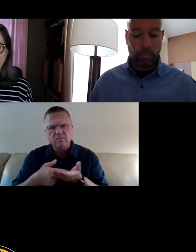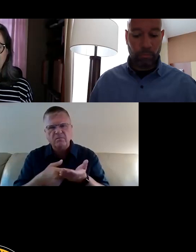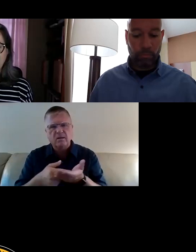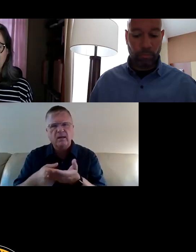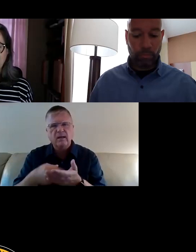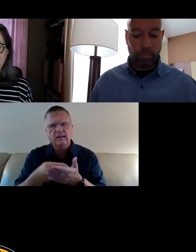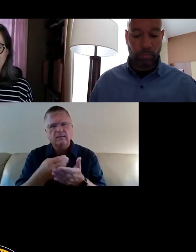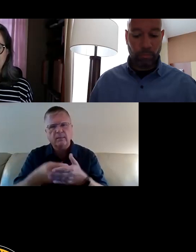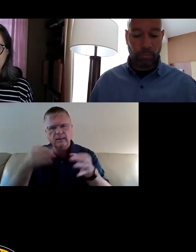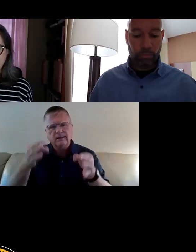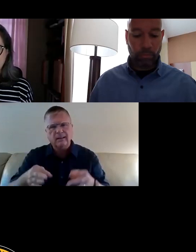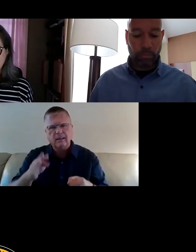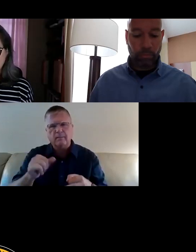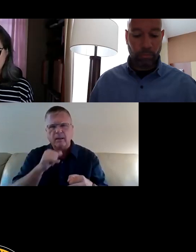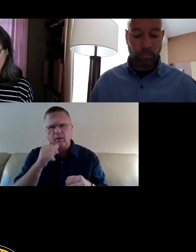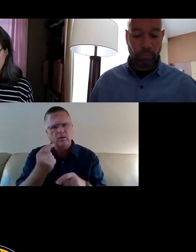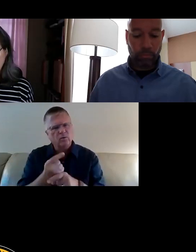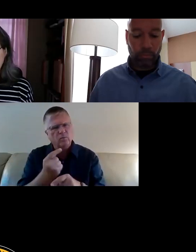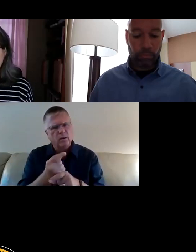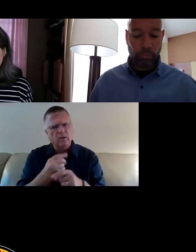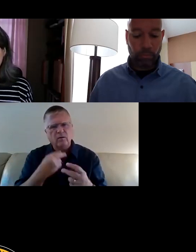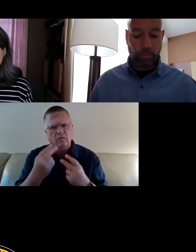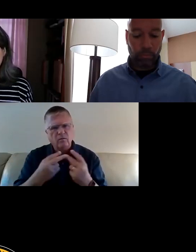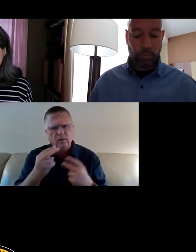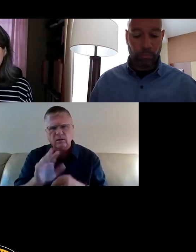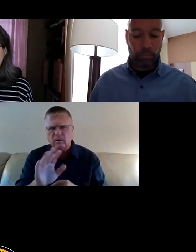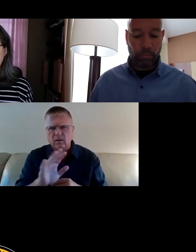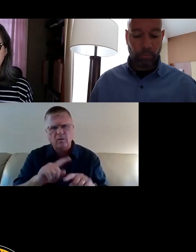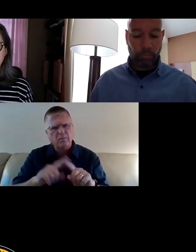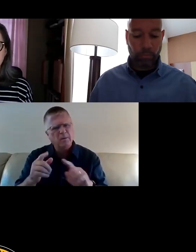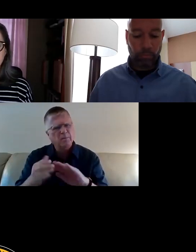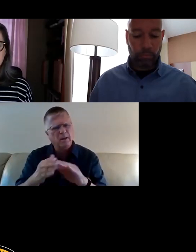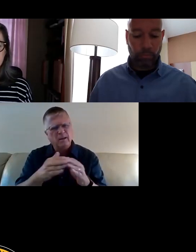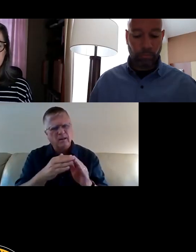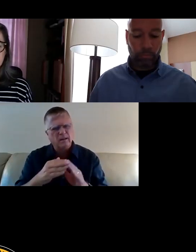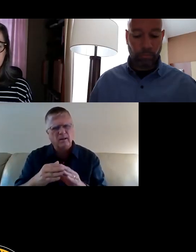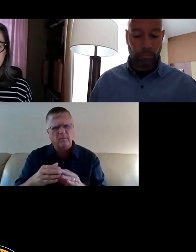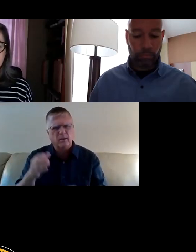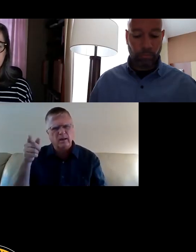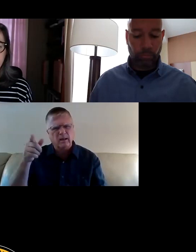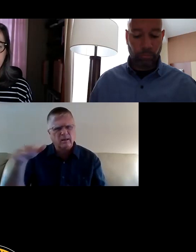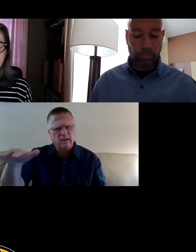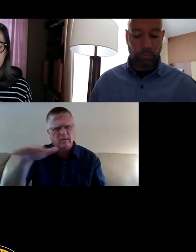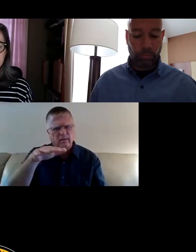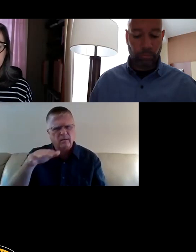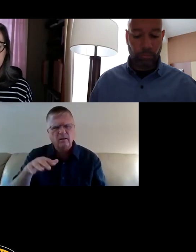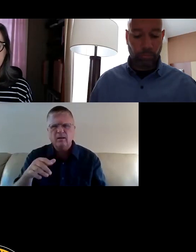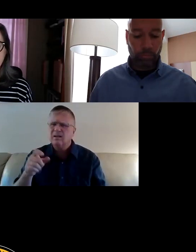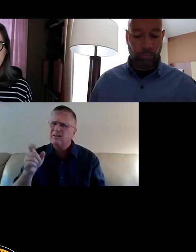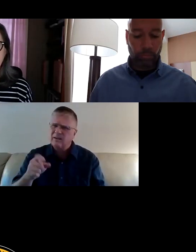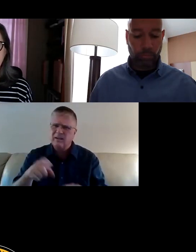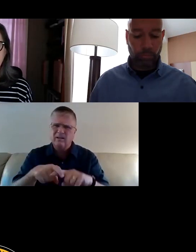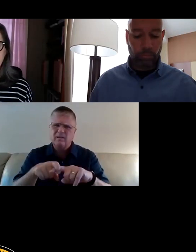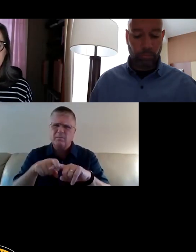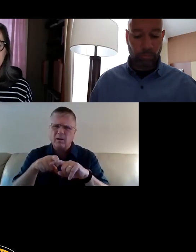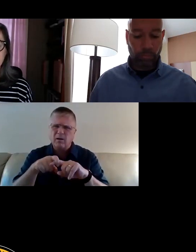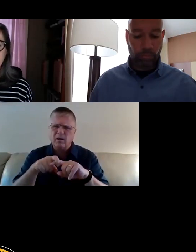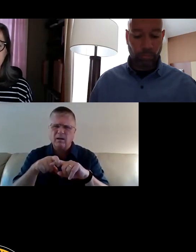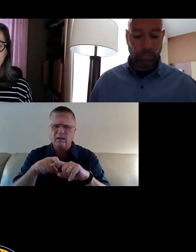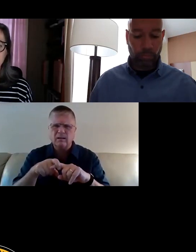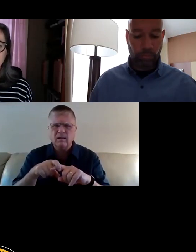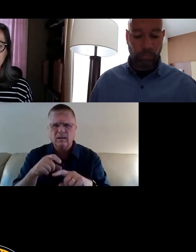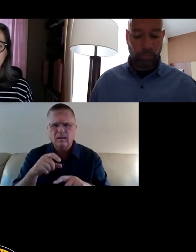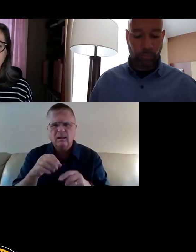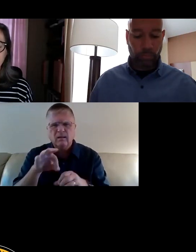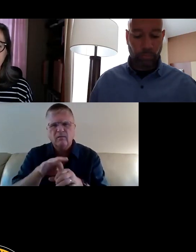on by not the usual voices or the usual suspects, but by the community at large. So we're asking you to pause this vote and engage the community